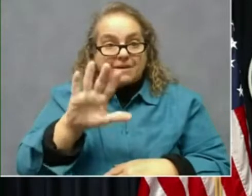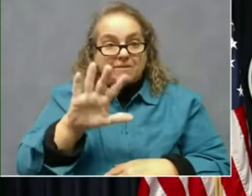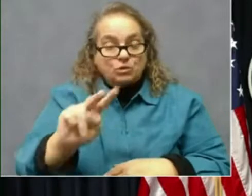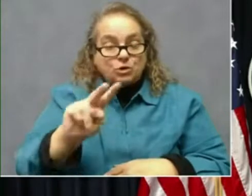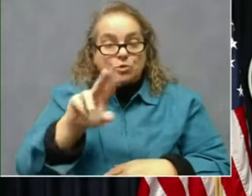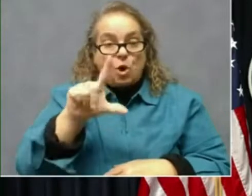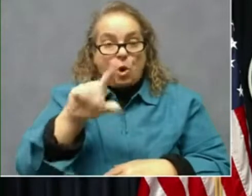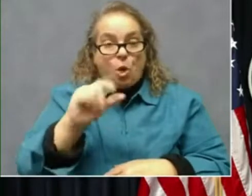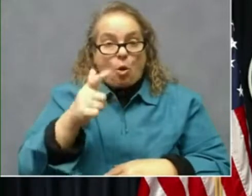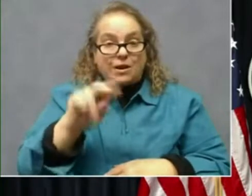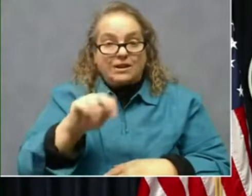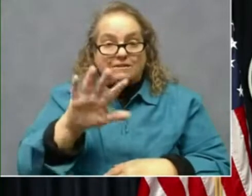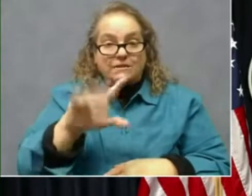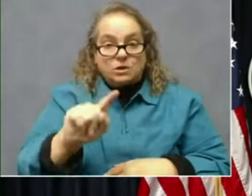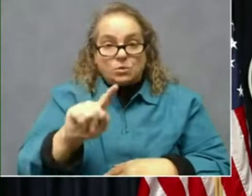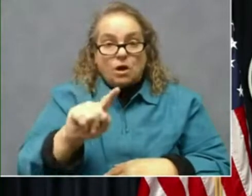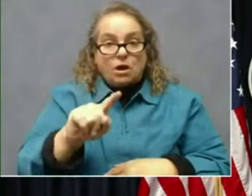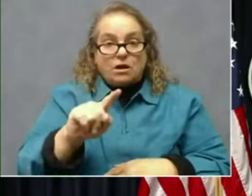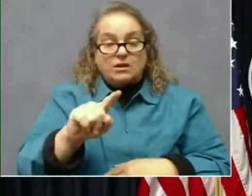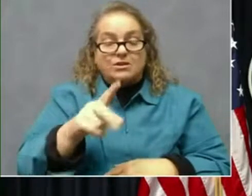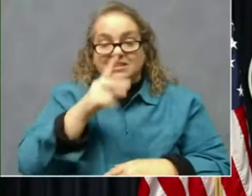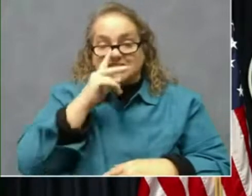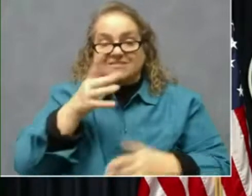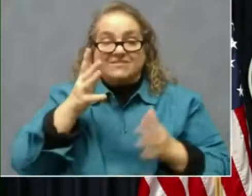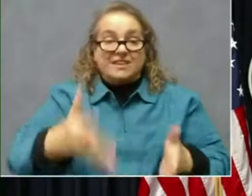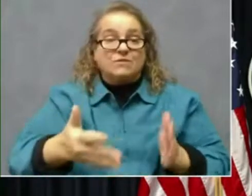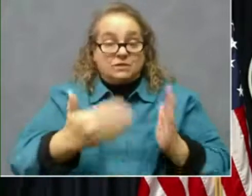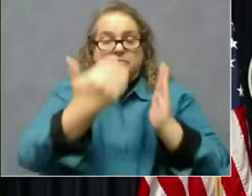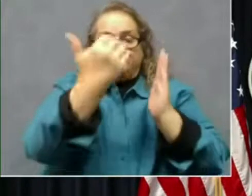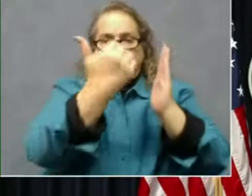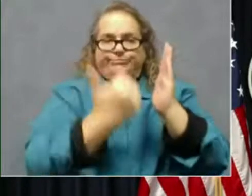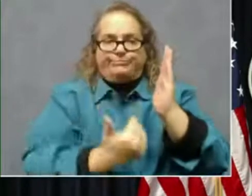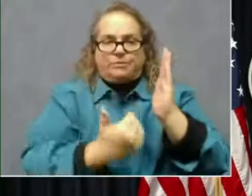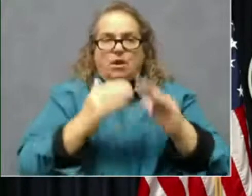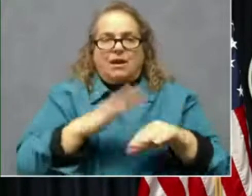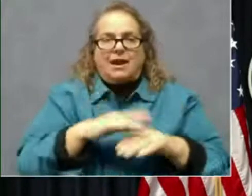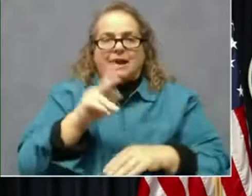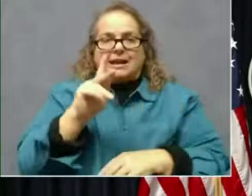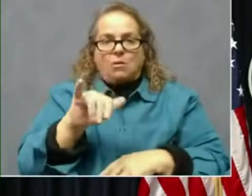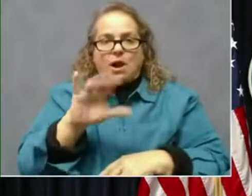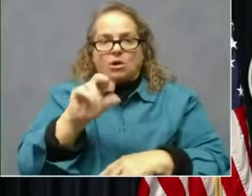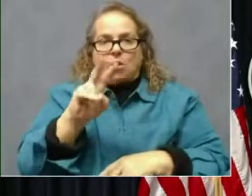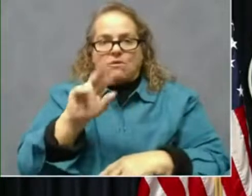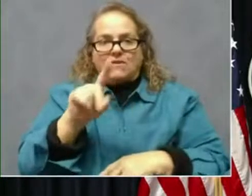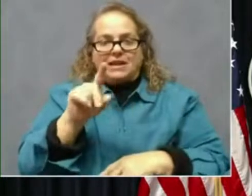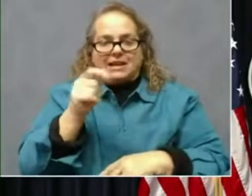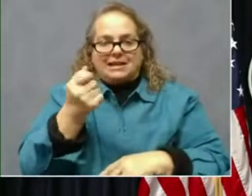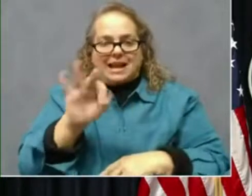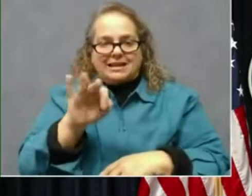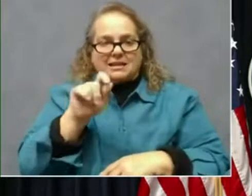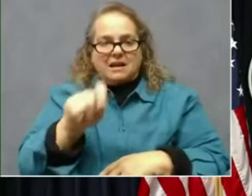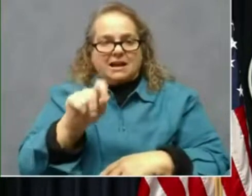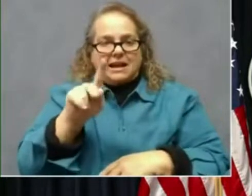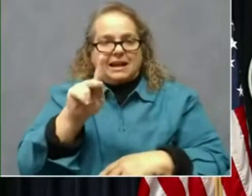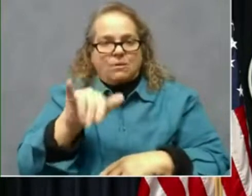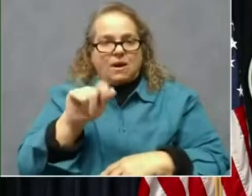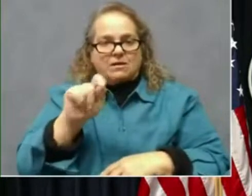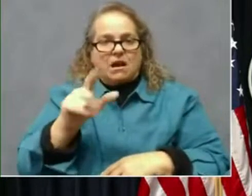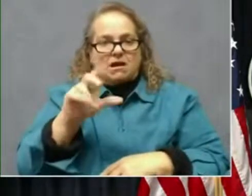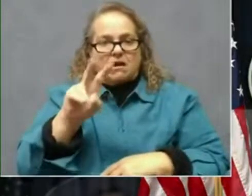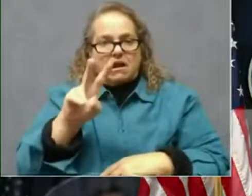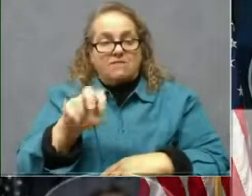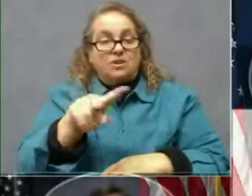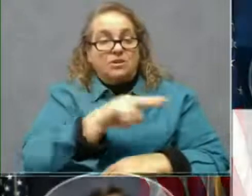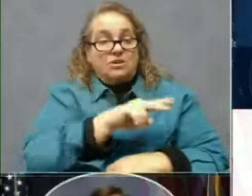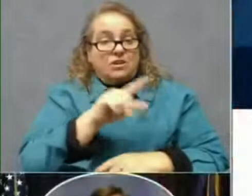51. We can find the rest on kycovid19.ky.gov. Long-term care. Again, this